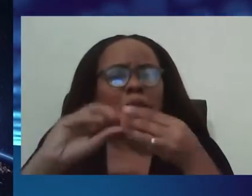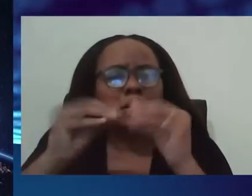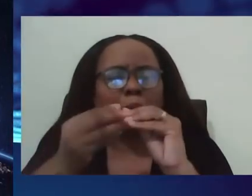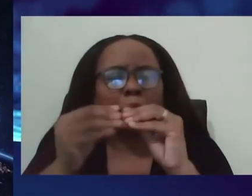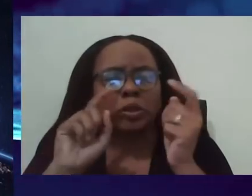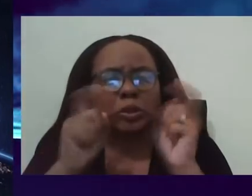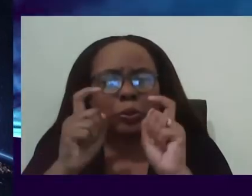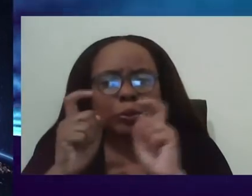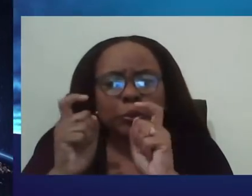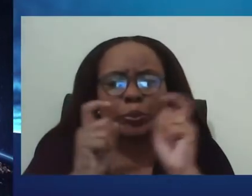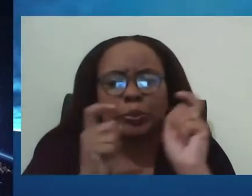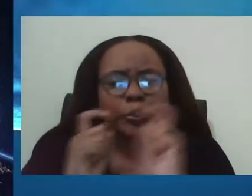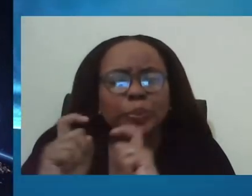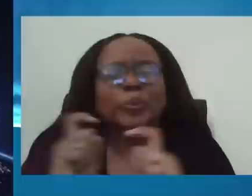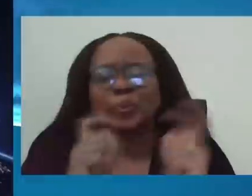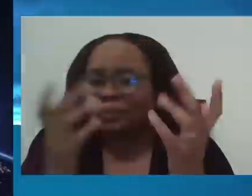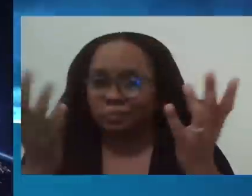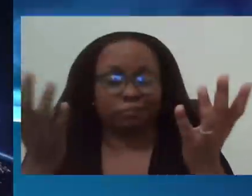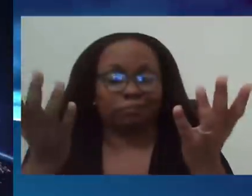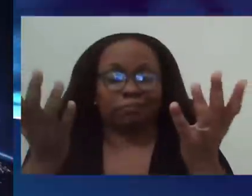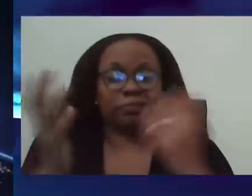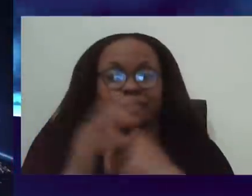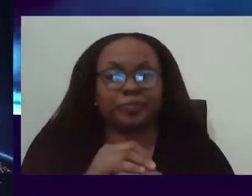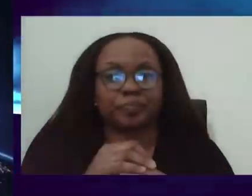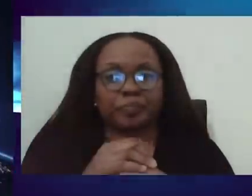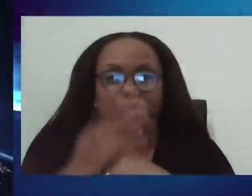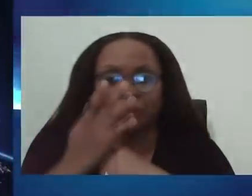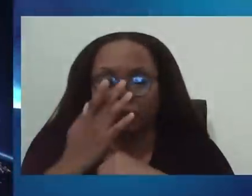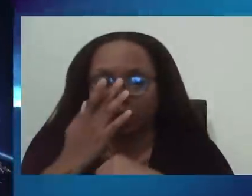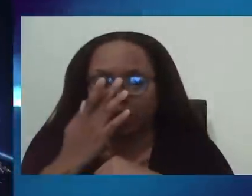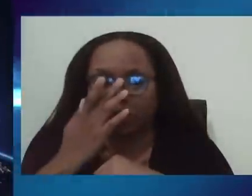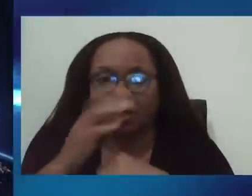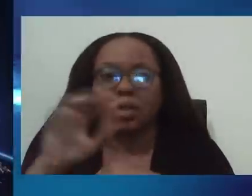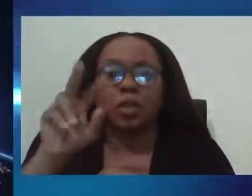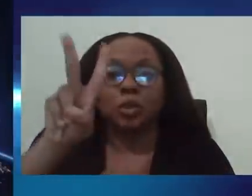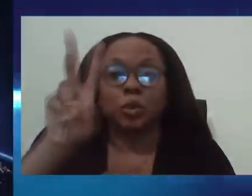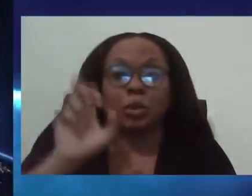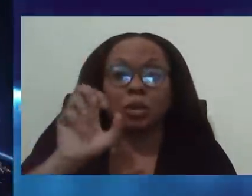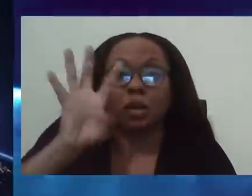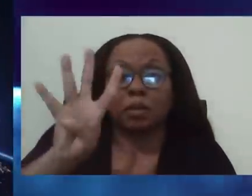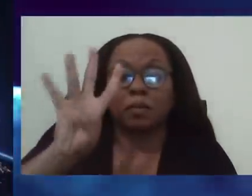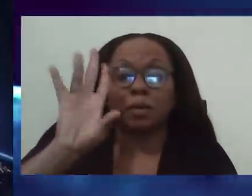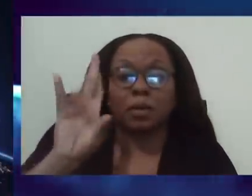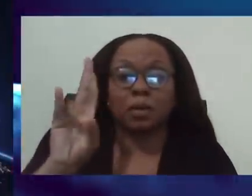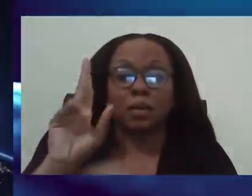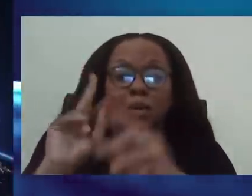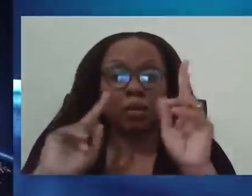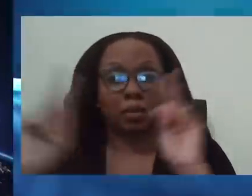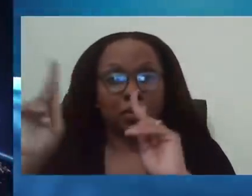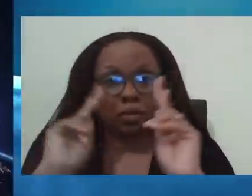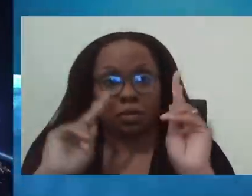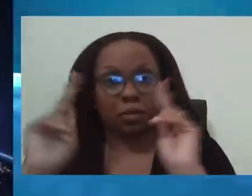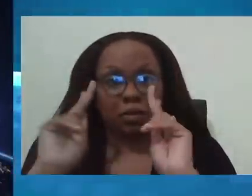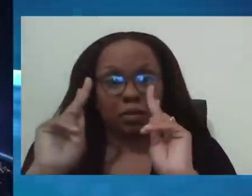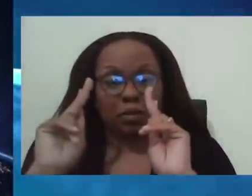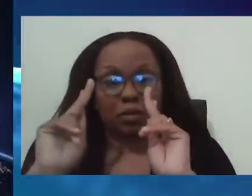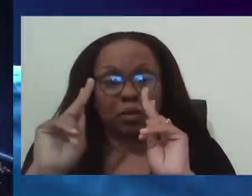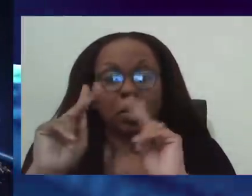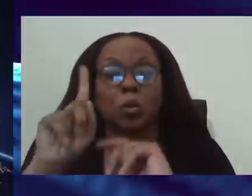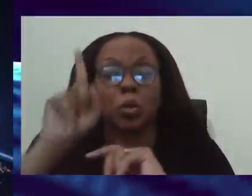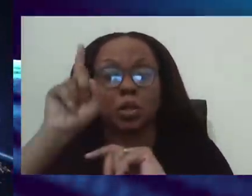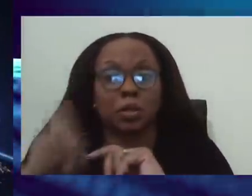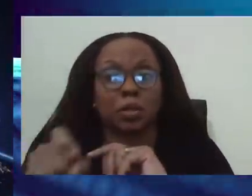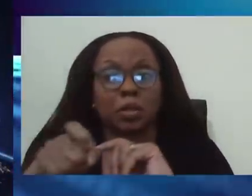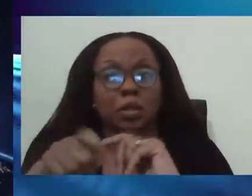in and out of community. And there are persons, 247 persons who will need to be transported